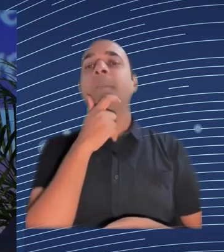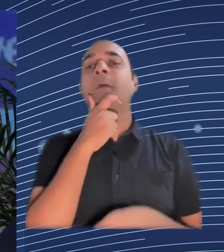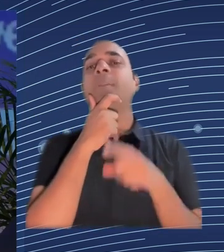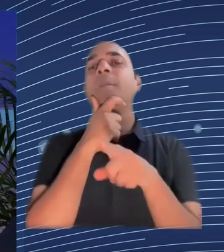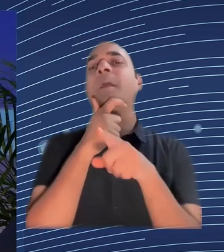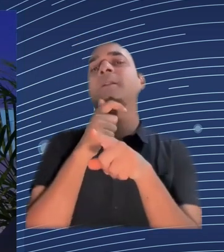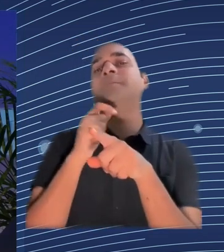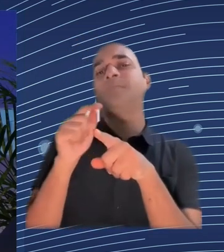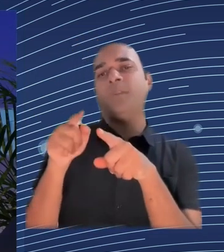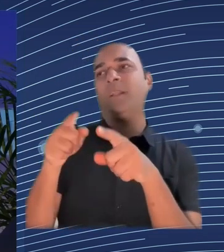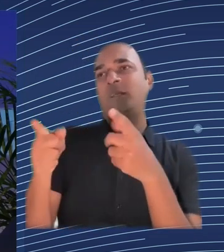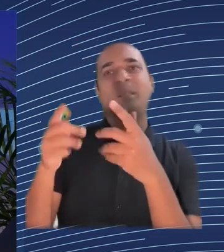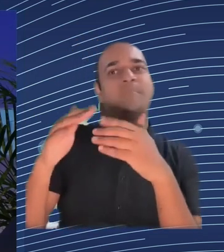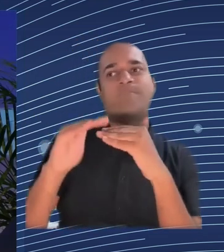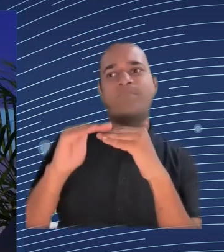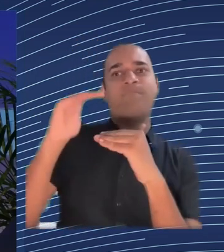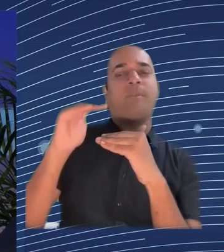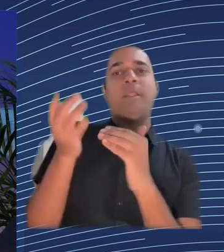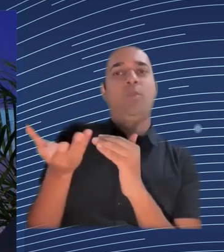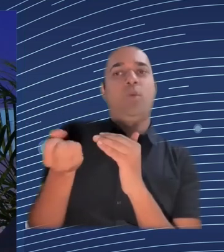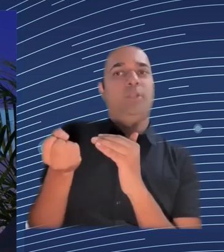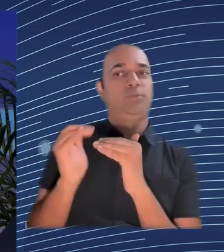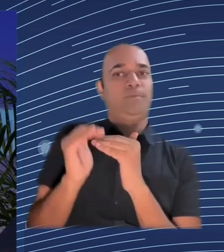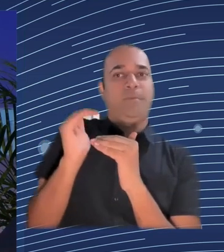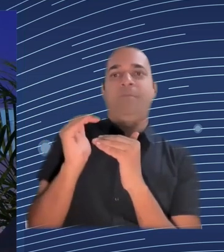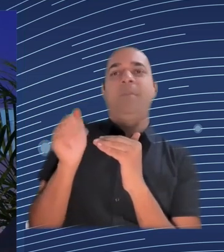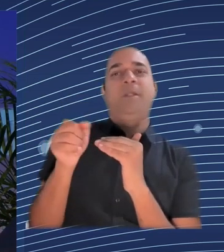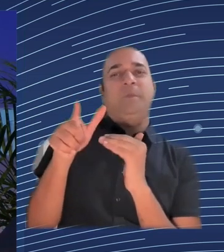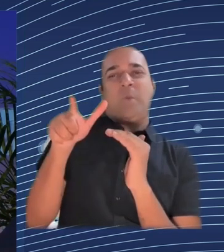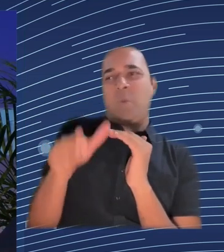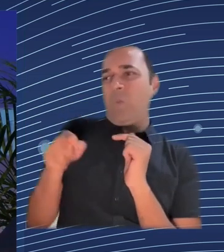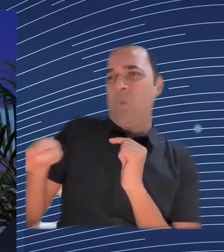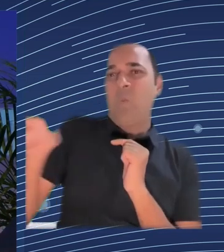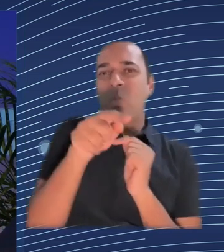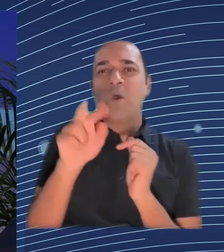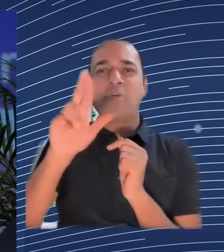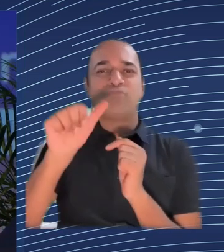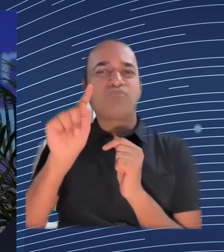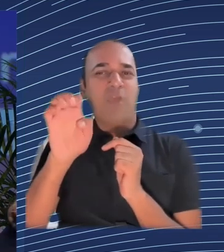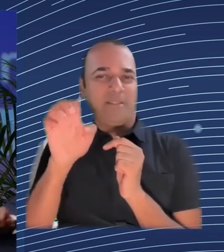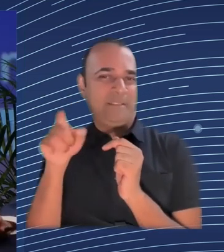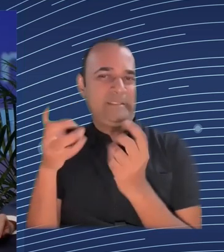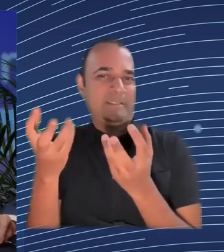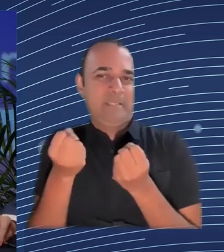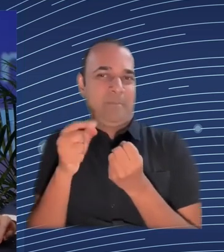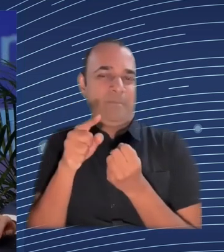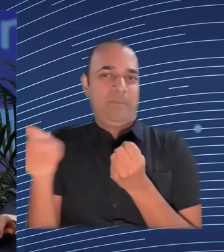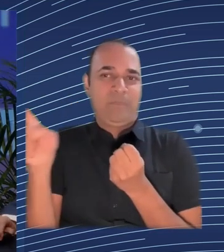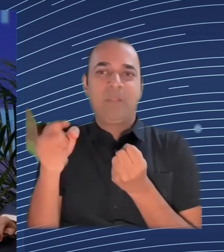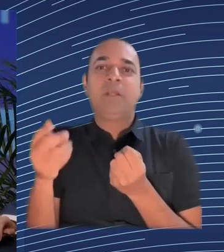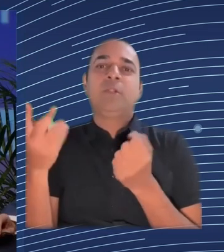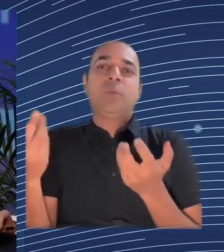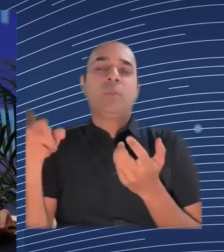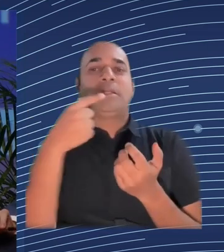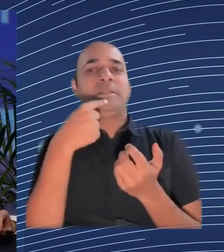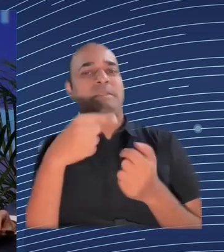of my part of data about how I worked when I worked data I didn't have access to at the time but when I analyzed what